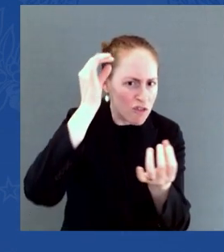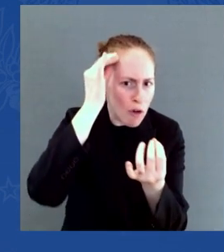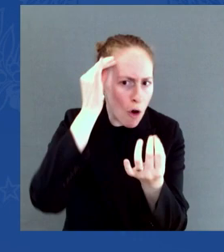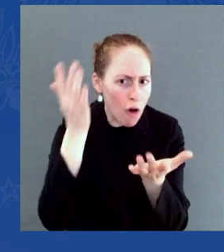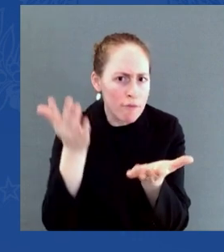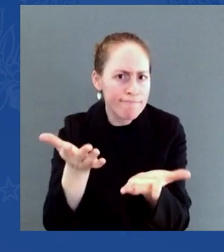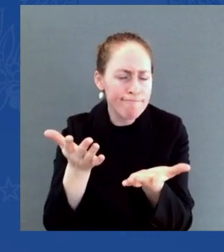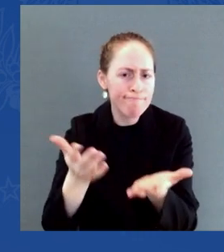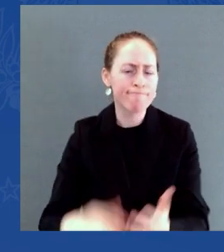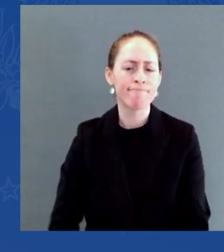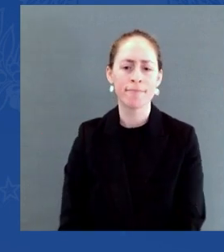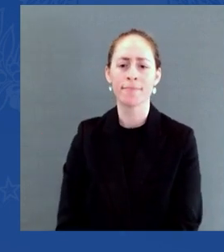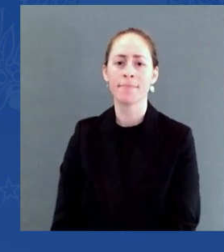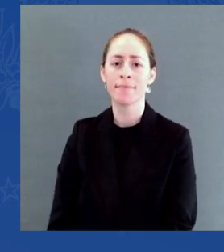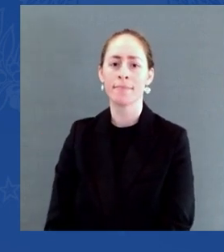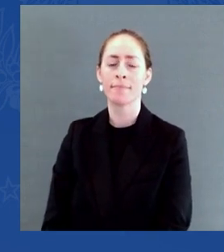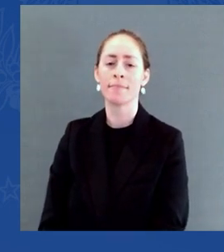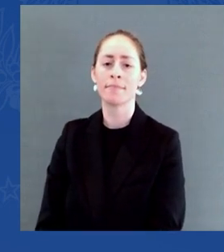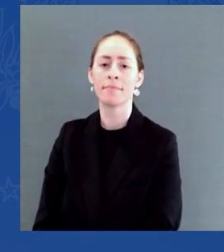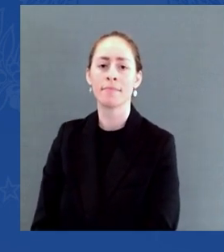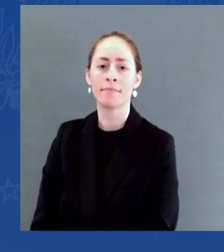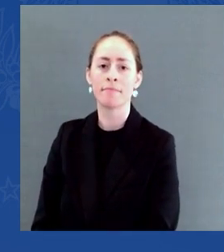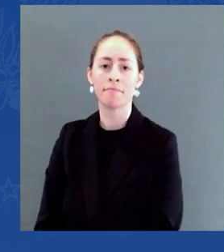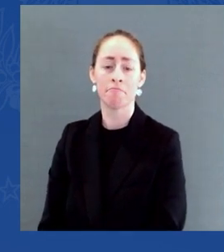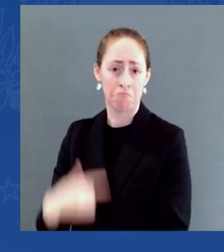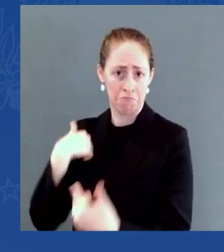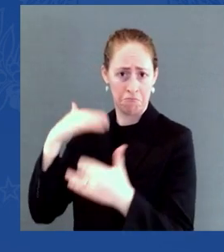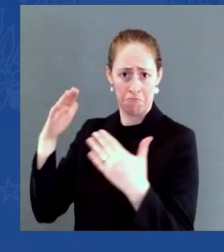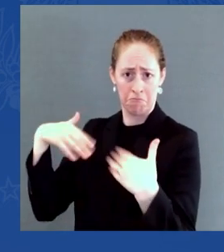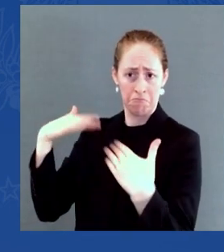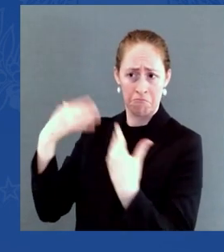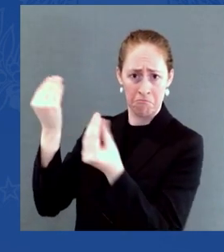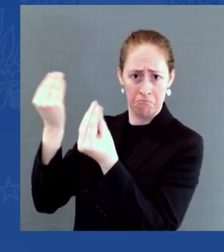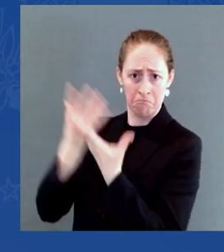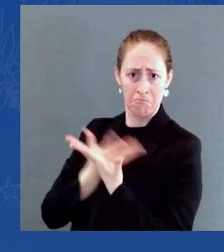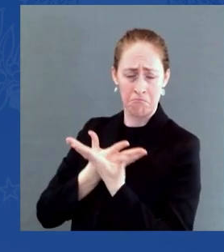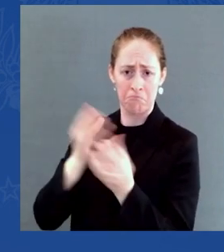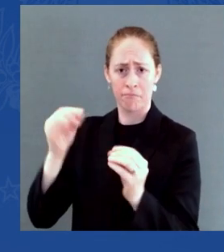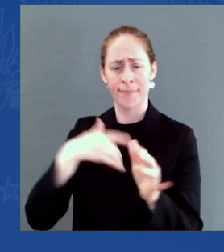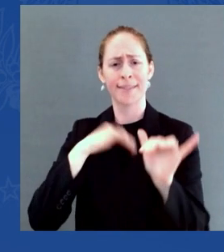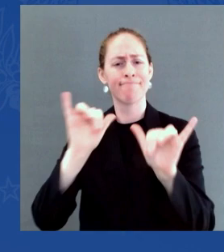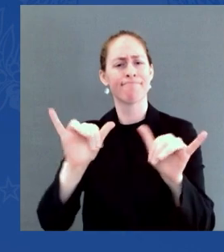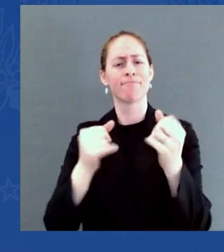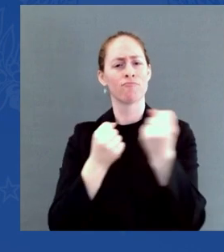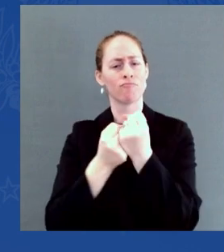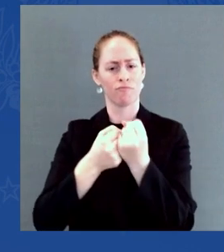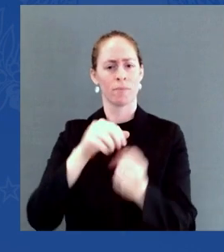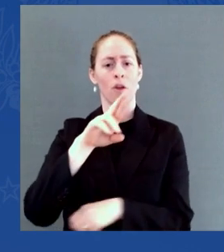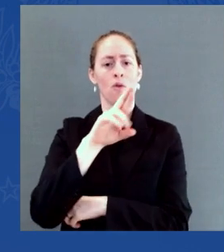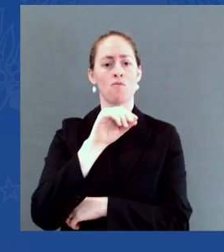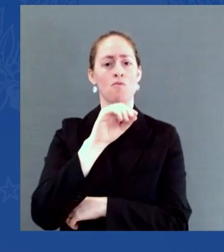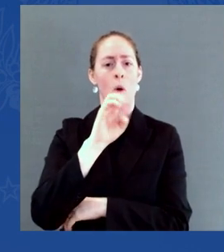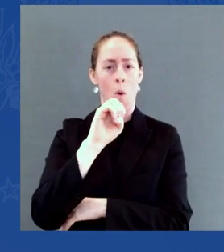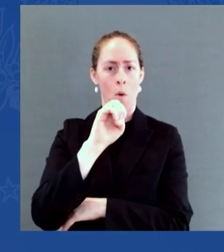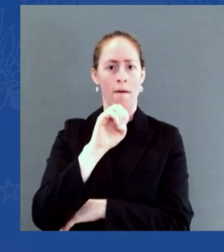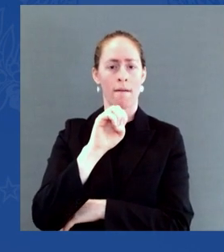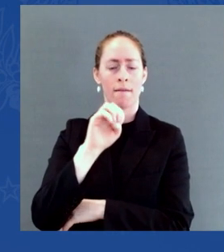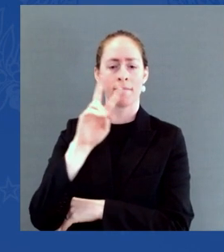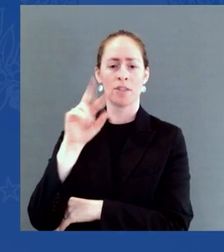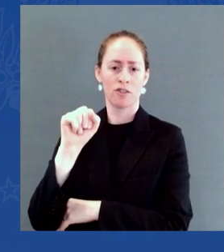And I support Roe v. Wade. I think it's a rational position to take. And — and I continue to support it. The